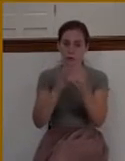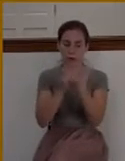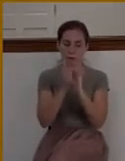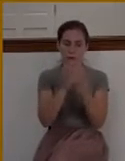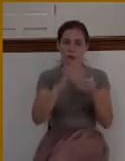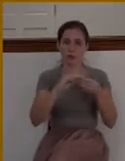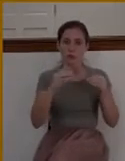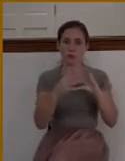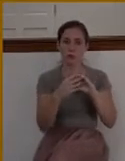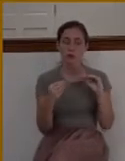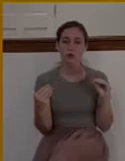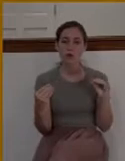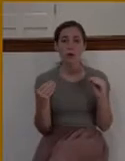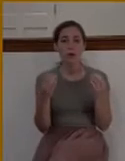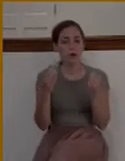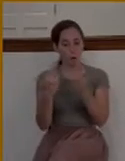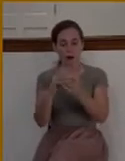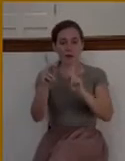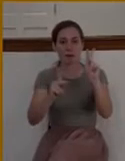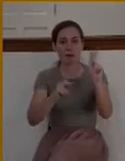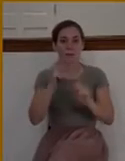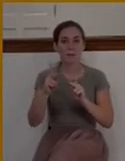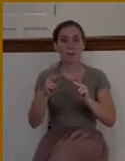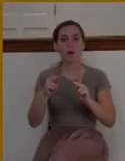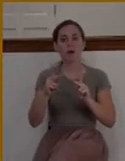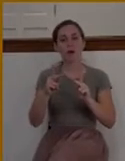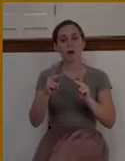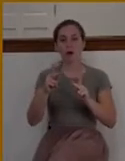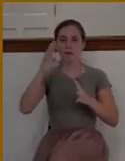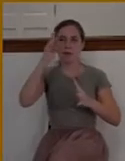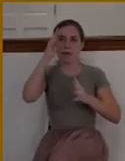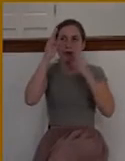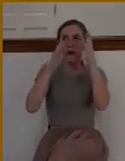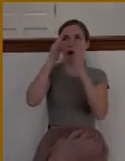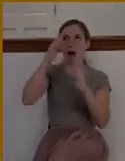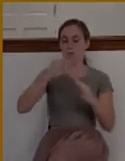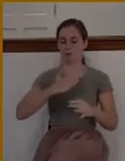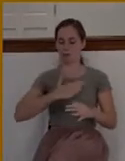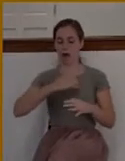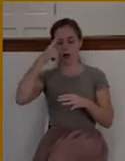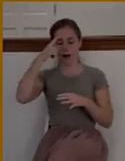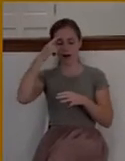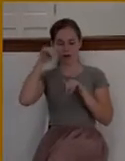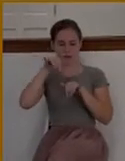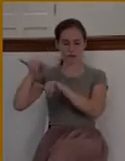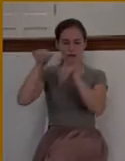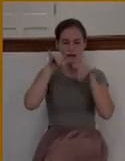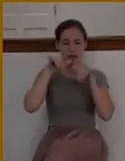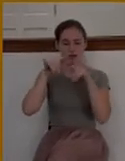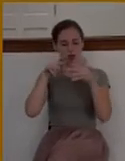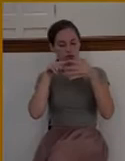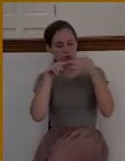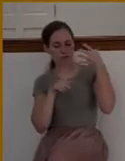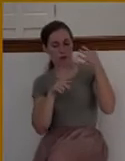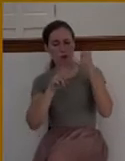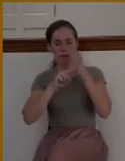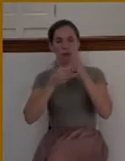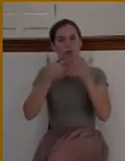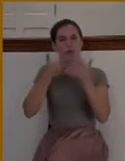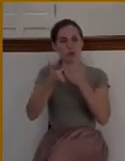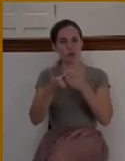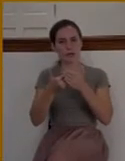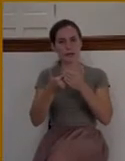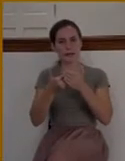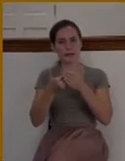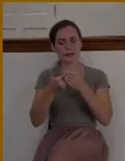own standard of what goodness is. And they measure themselves according to